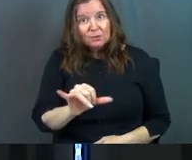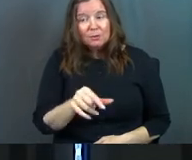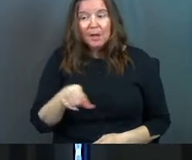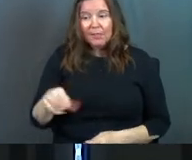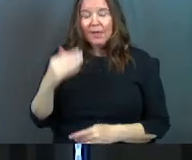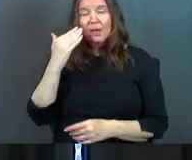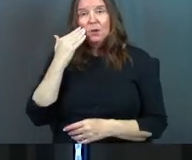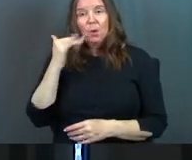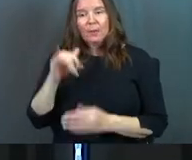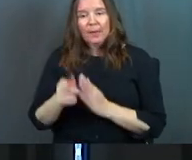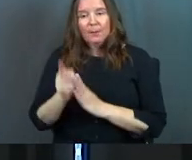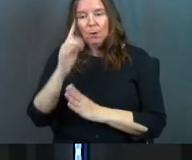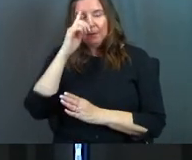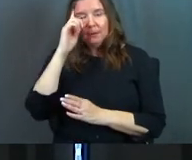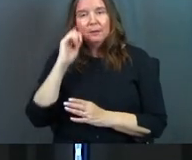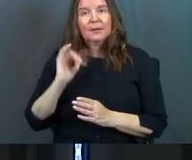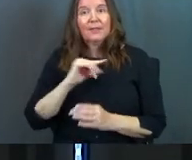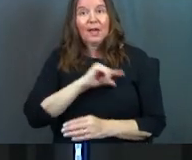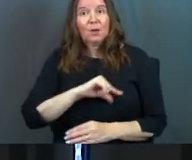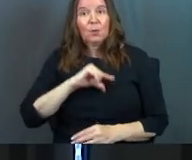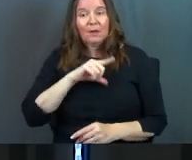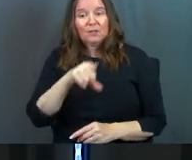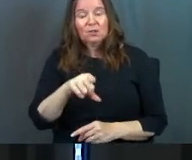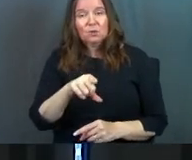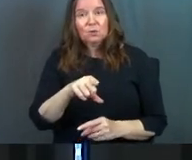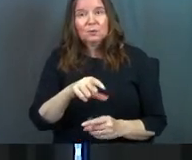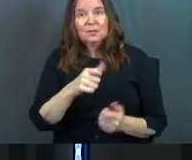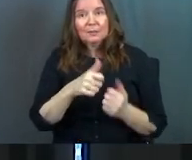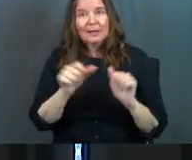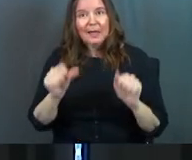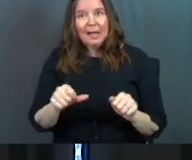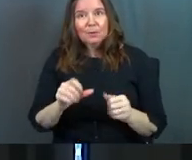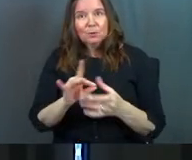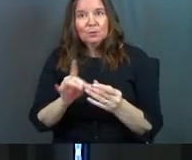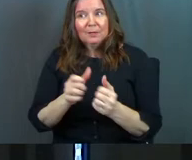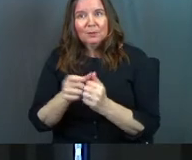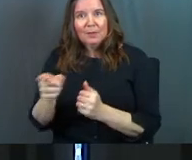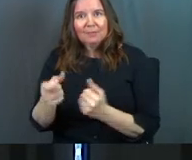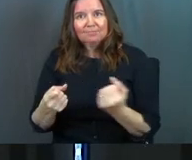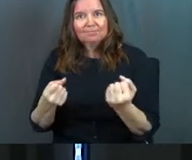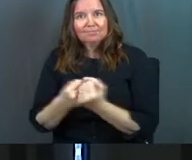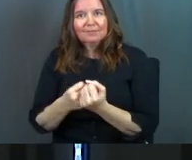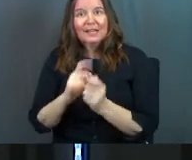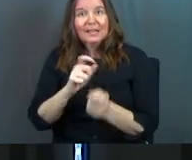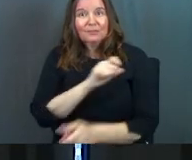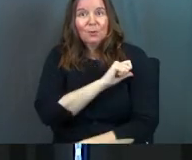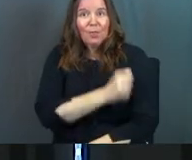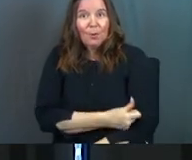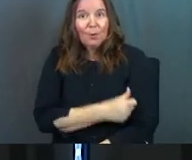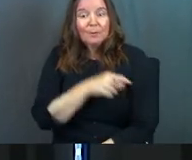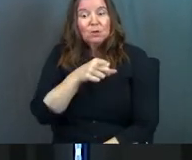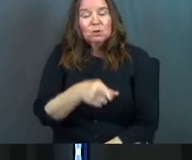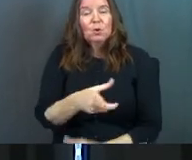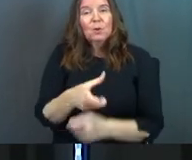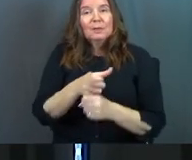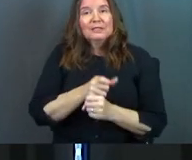And they know in that moment that that qualifies you to be able to speak. It gives you authority. Because you received unique